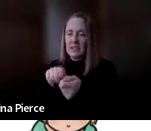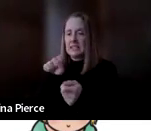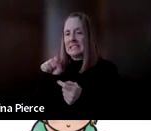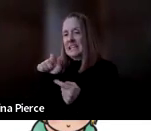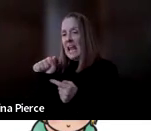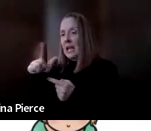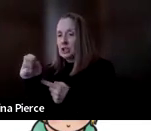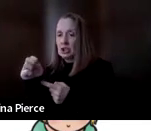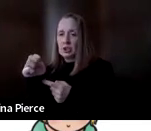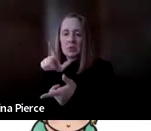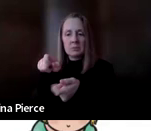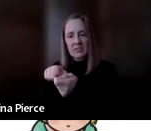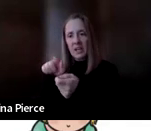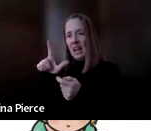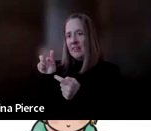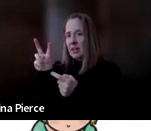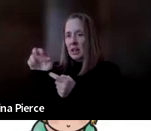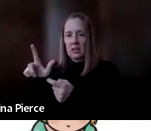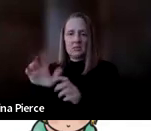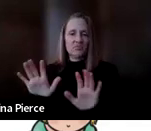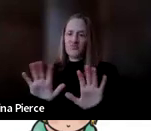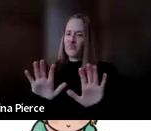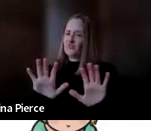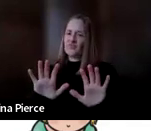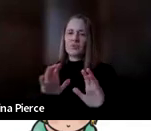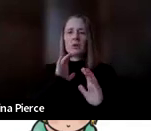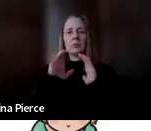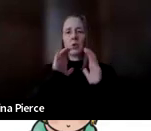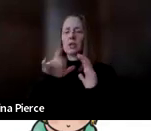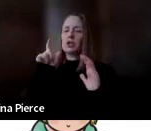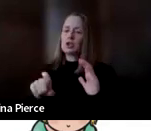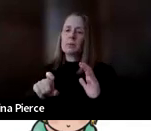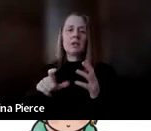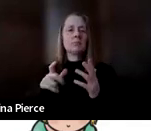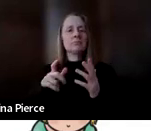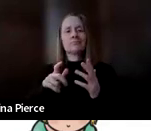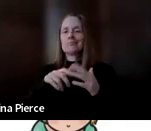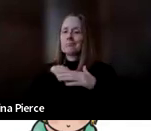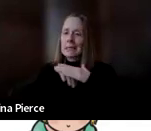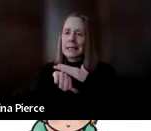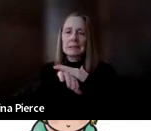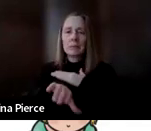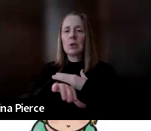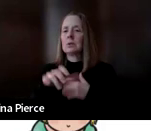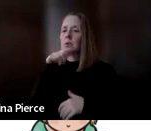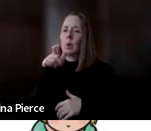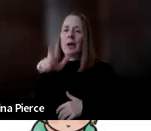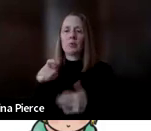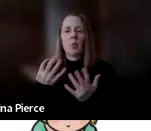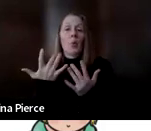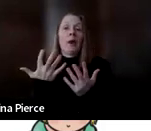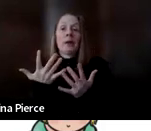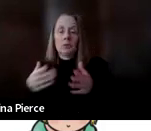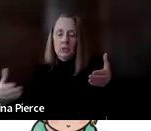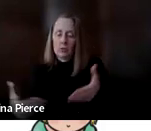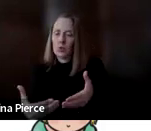access and social communication should be available today, yesterday, your whole life through. There's no reason to wait to introduce an AAC system.